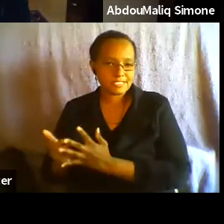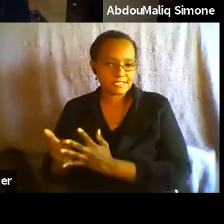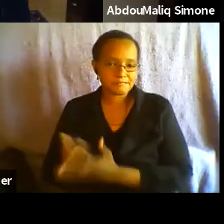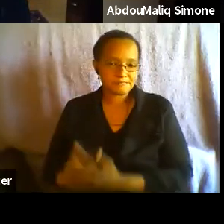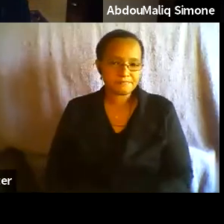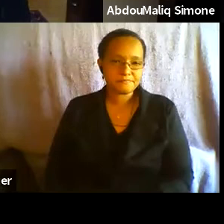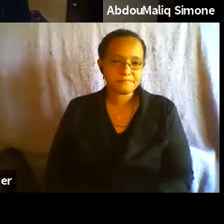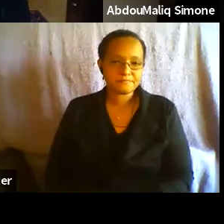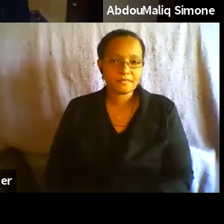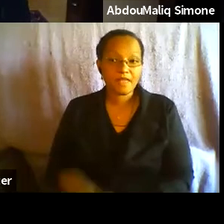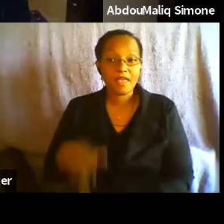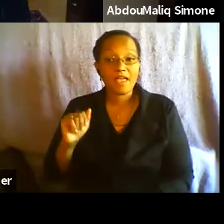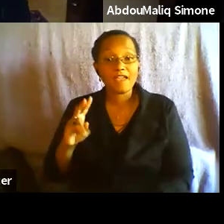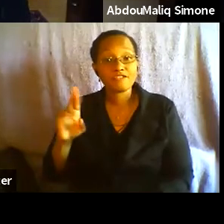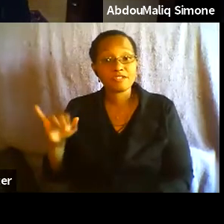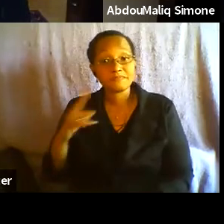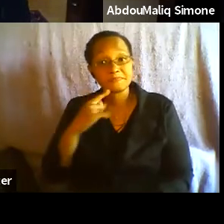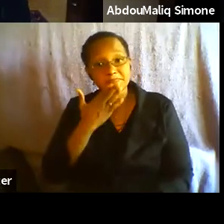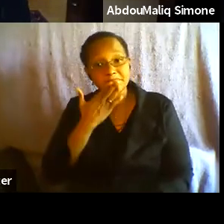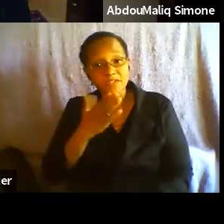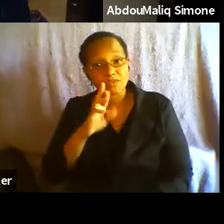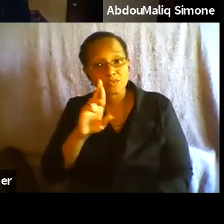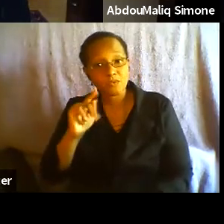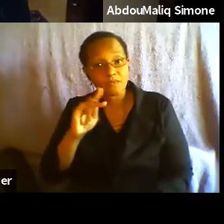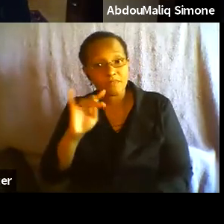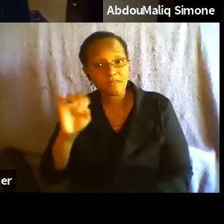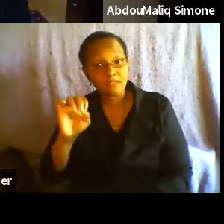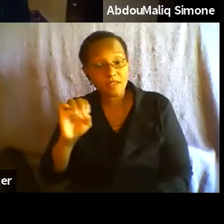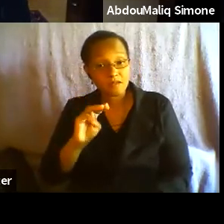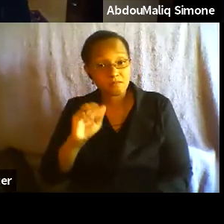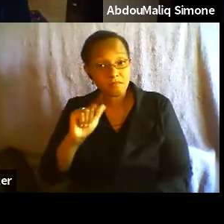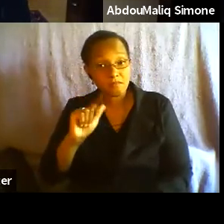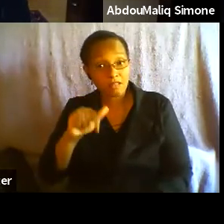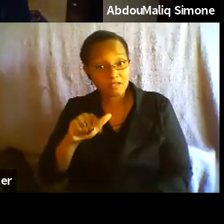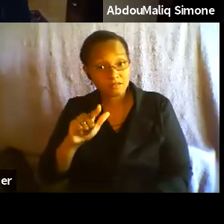Thanks Ruthie. Malik, do you want to add anything here?